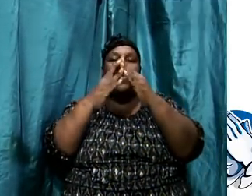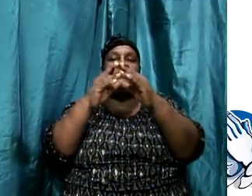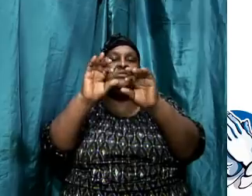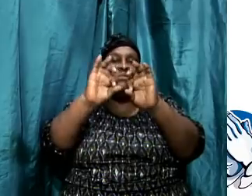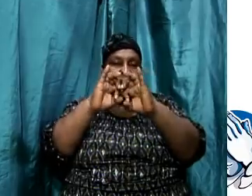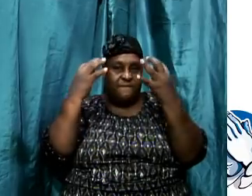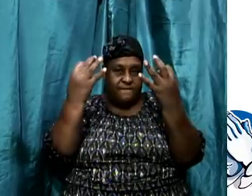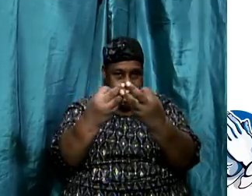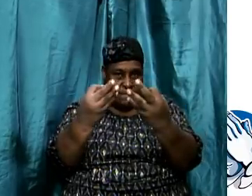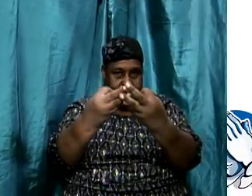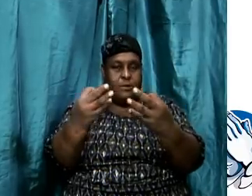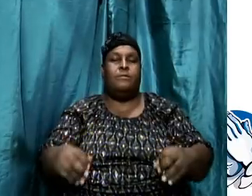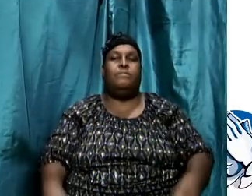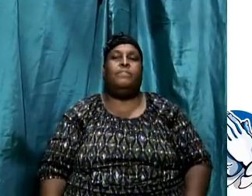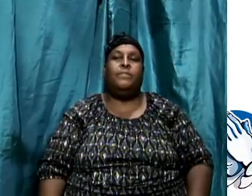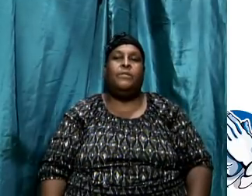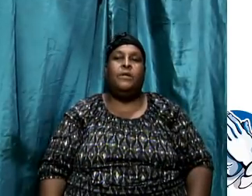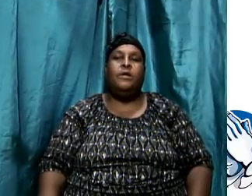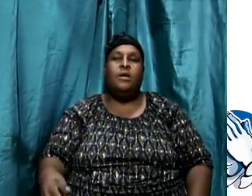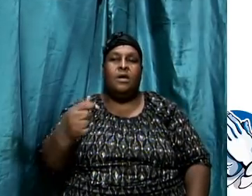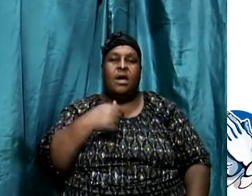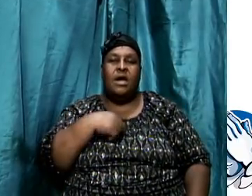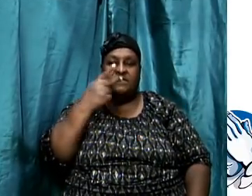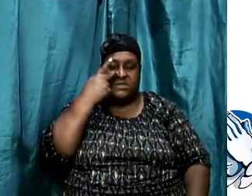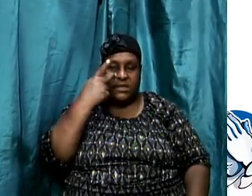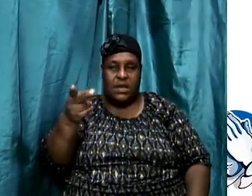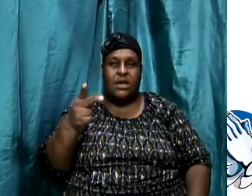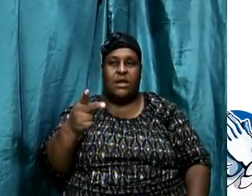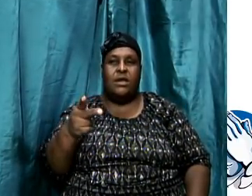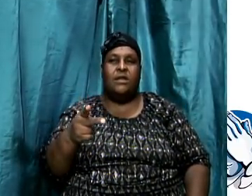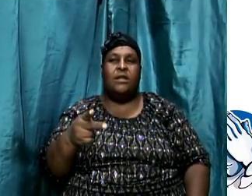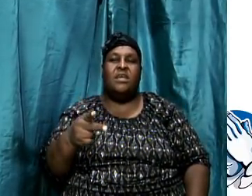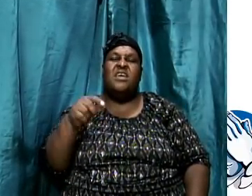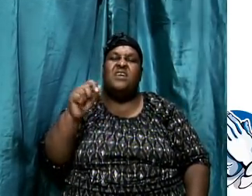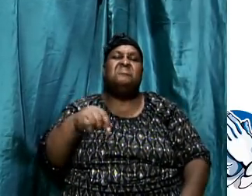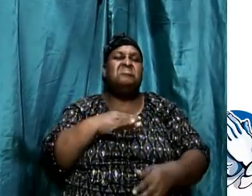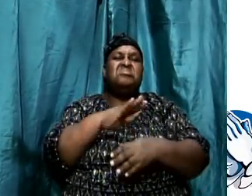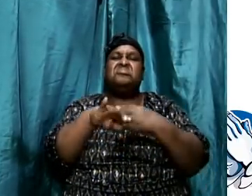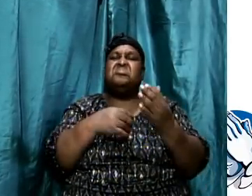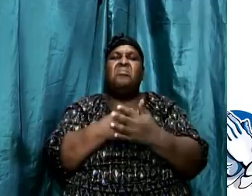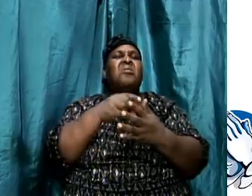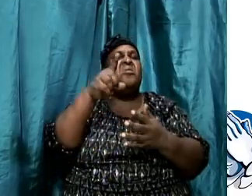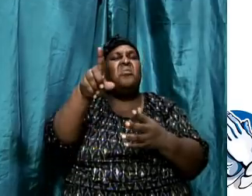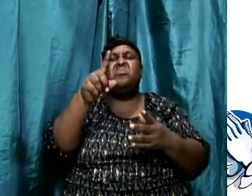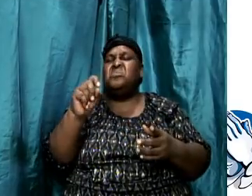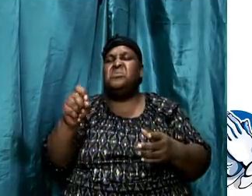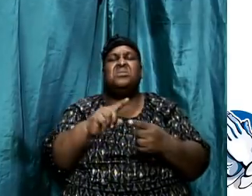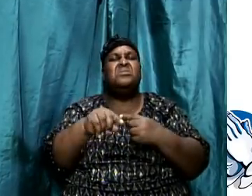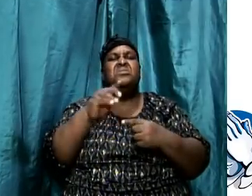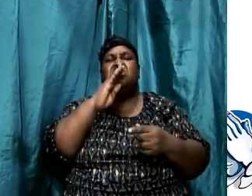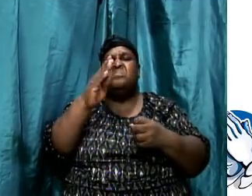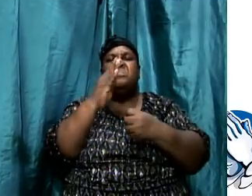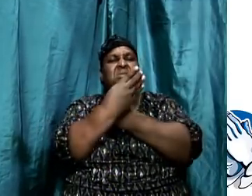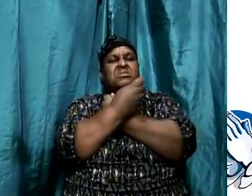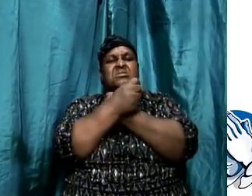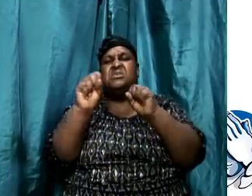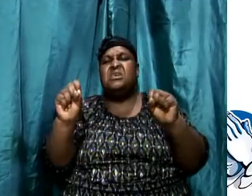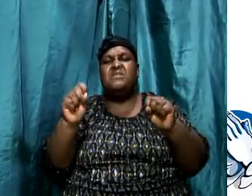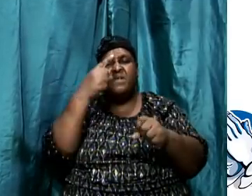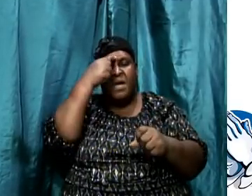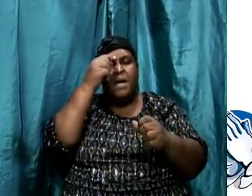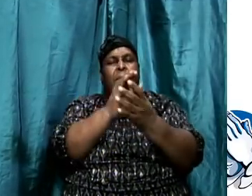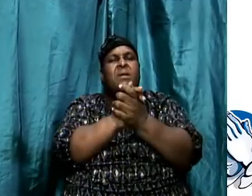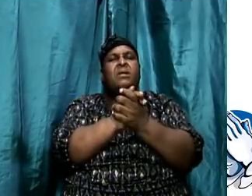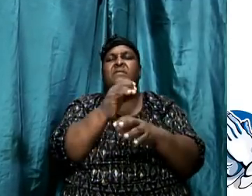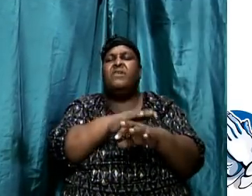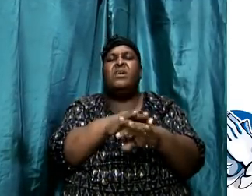Now I've asked, I've seen where people have said, look here, this is all you need to do to be saved. Believe on